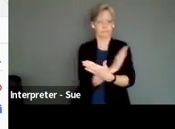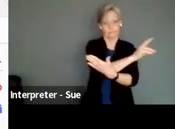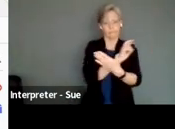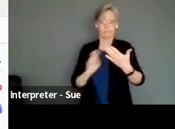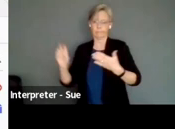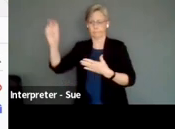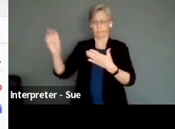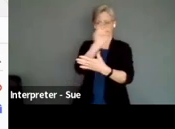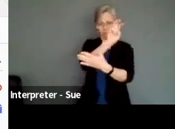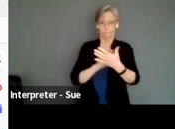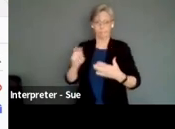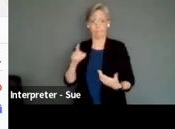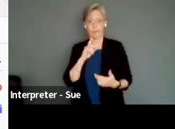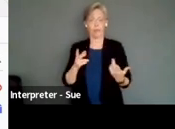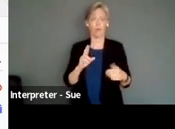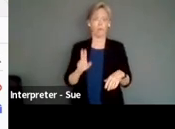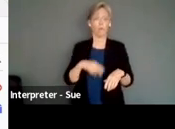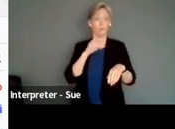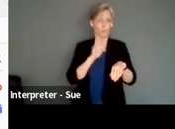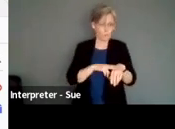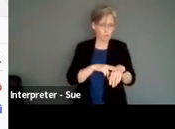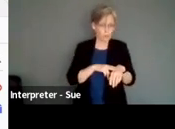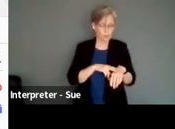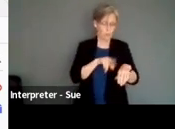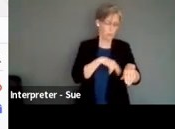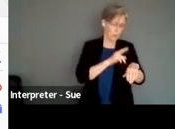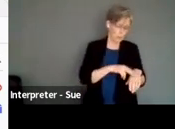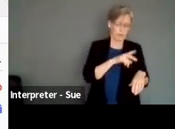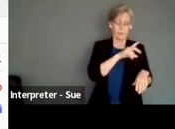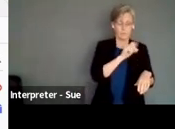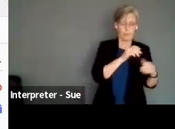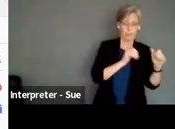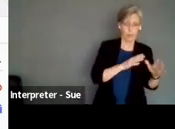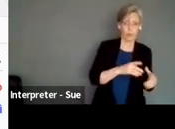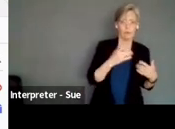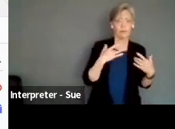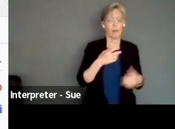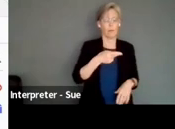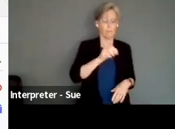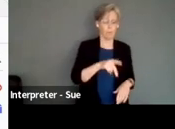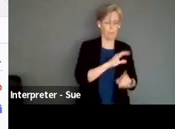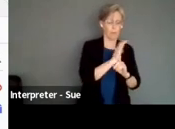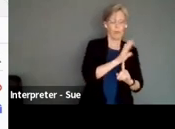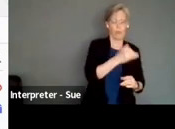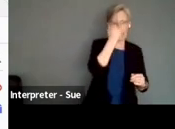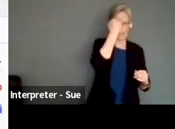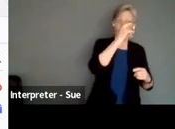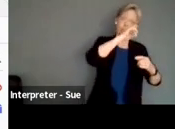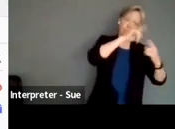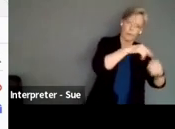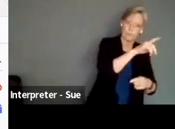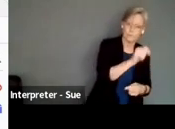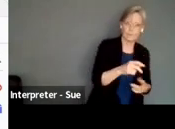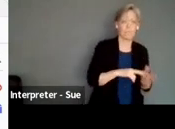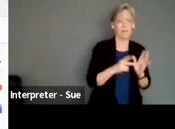here's the differences. Normalized disability theatre tends to be identified with pop culture notions of disability. So we tend to